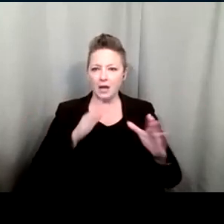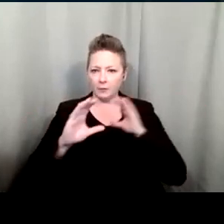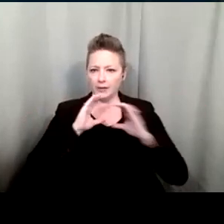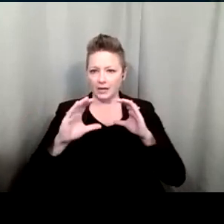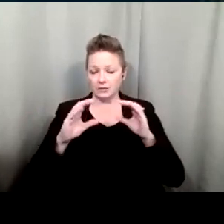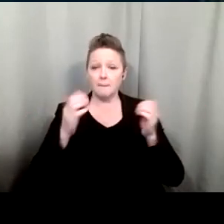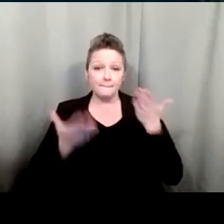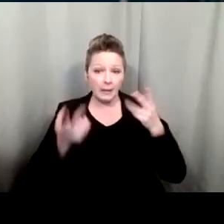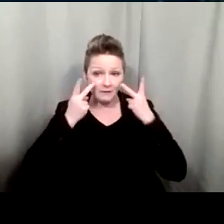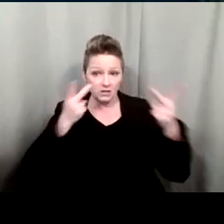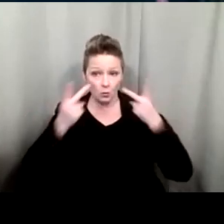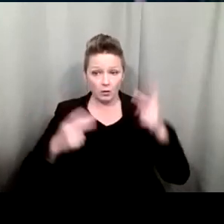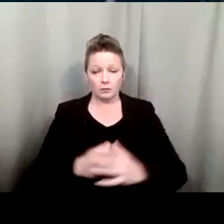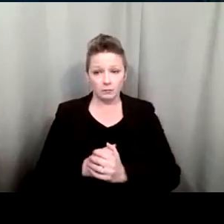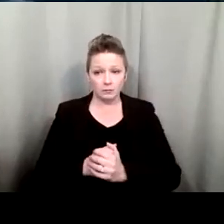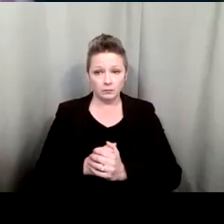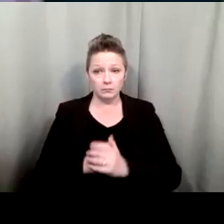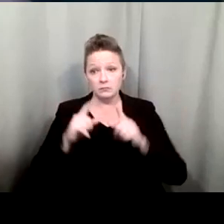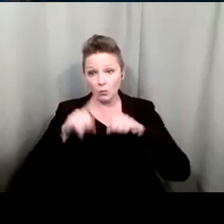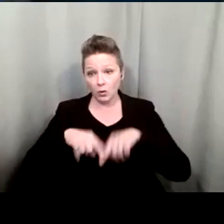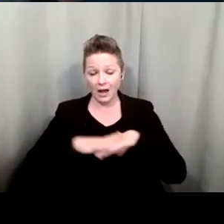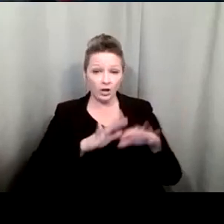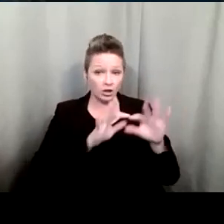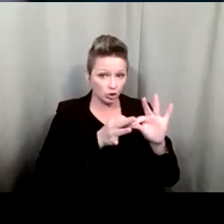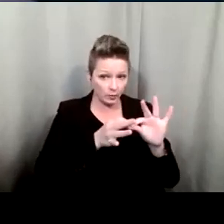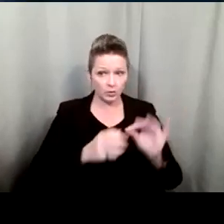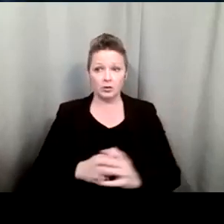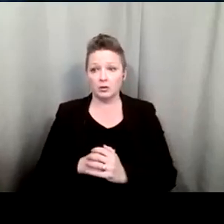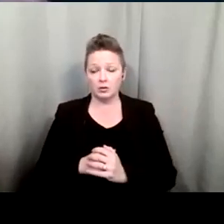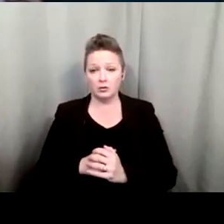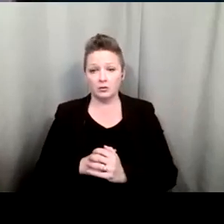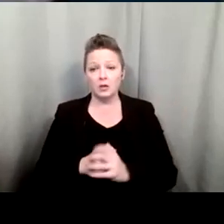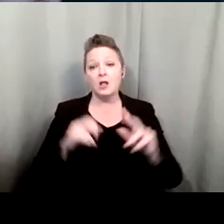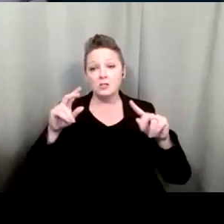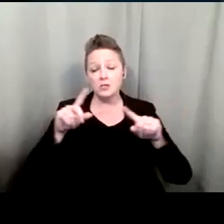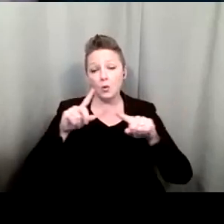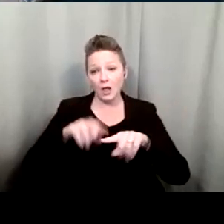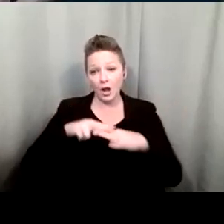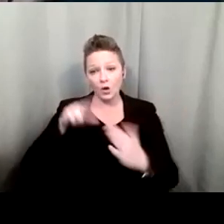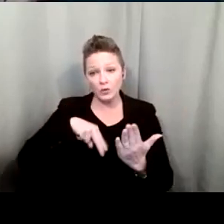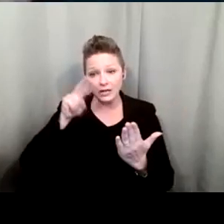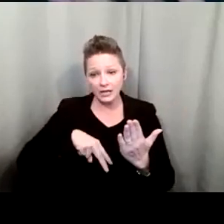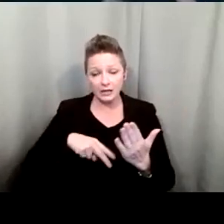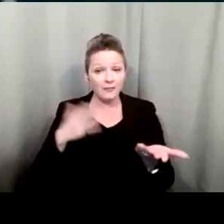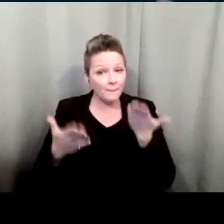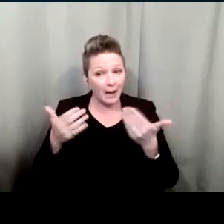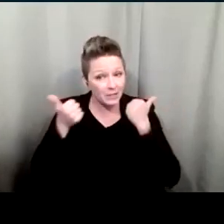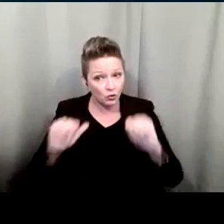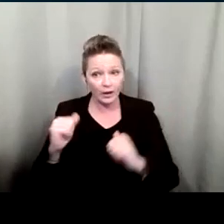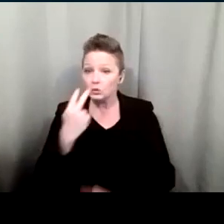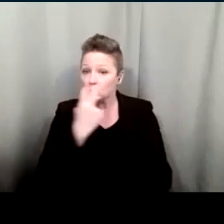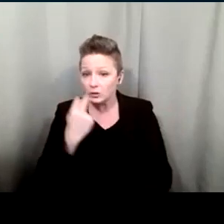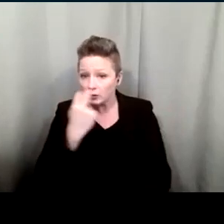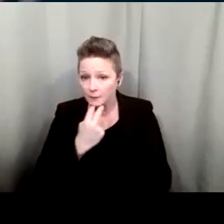they rely on watching their interpreter rely on reading they might try to be trying to read lips and maybe